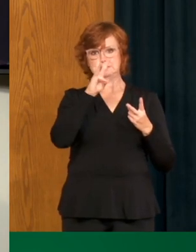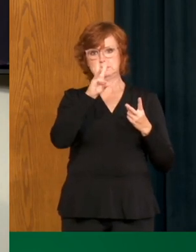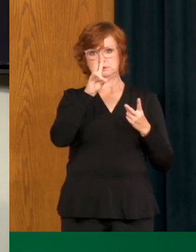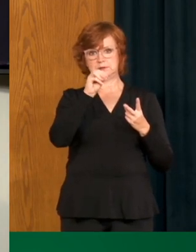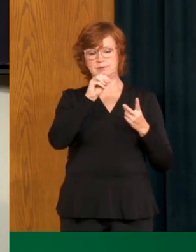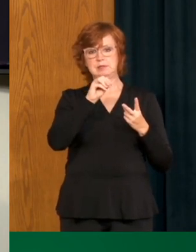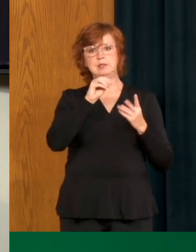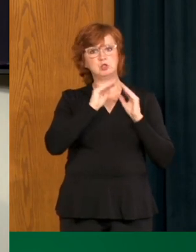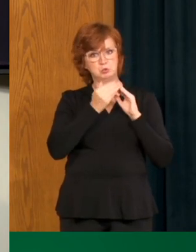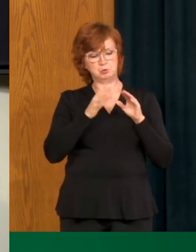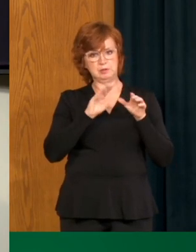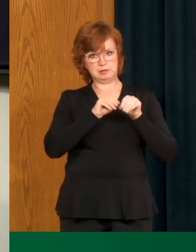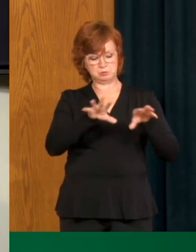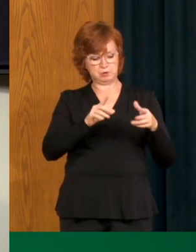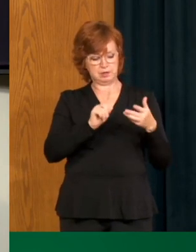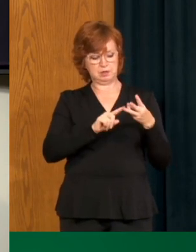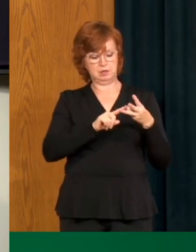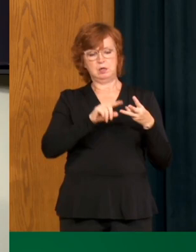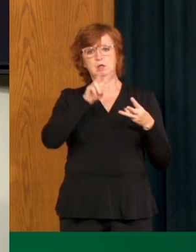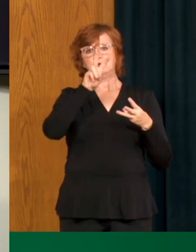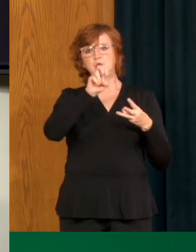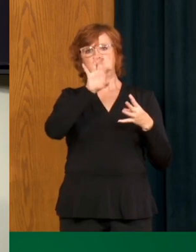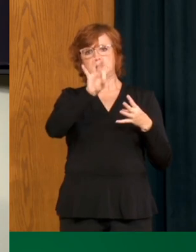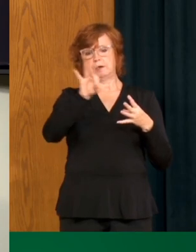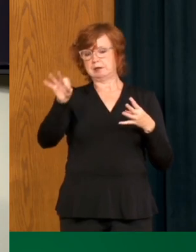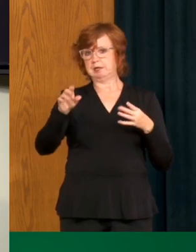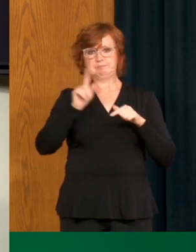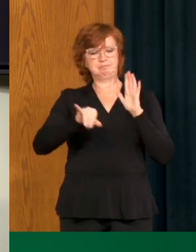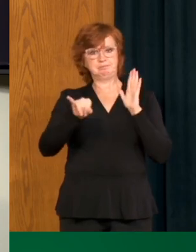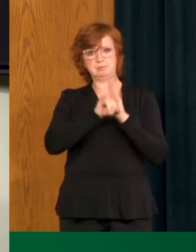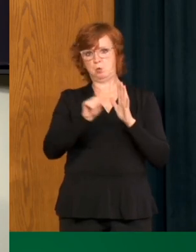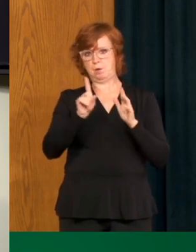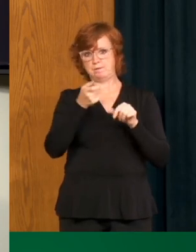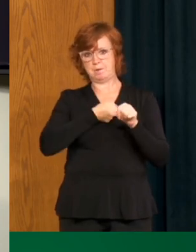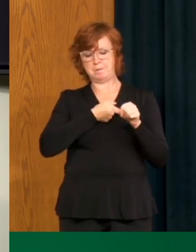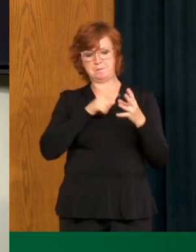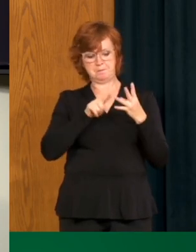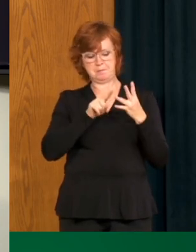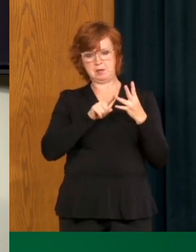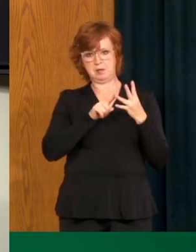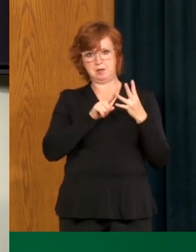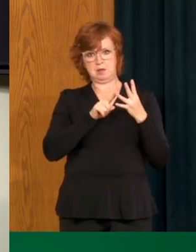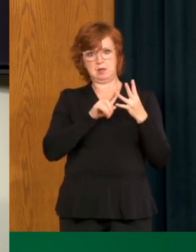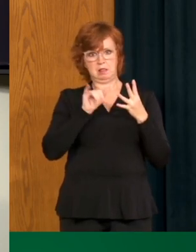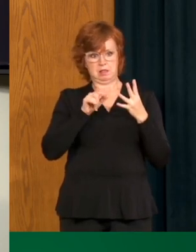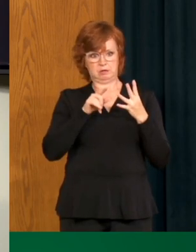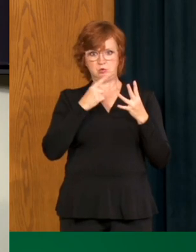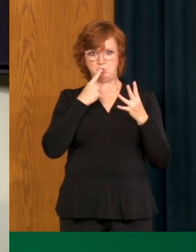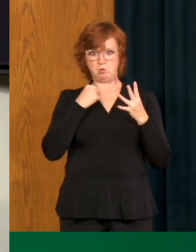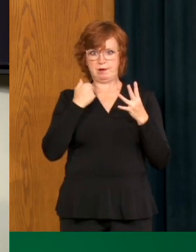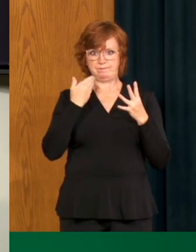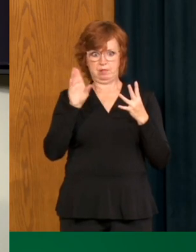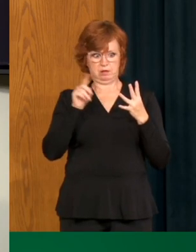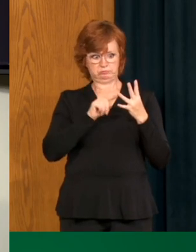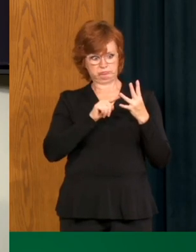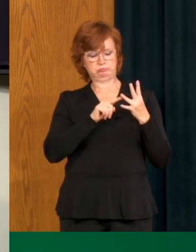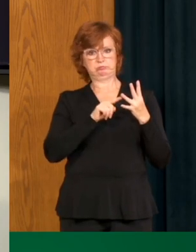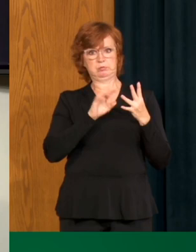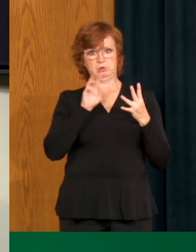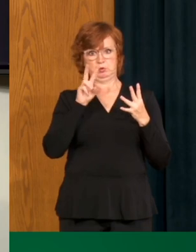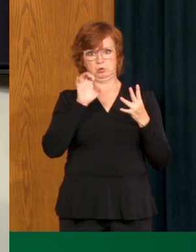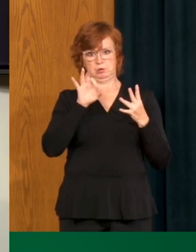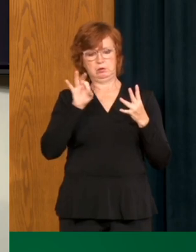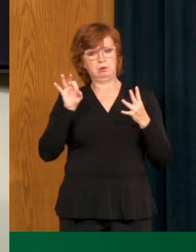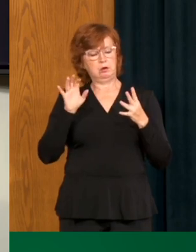including mass gatherings. 299 have no known exposures. Again, this is a flag for us that we need to keep our